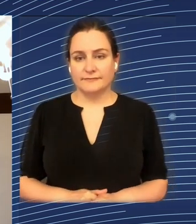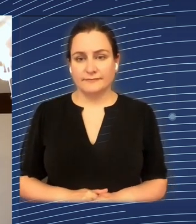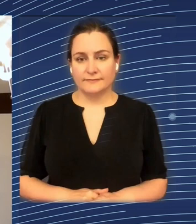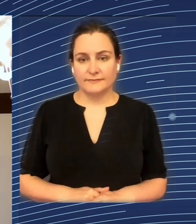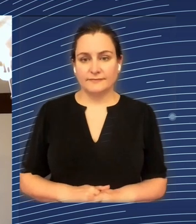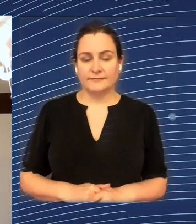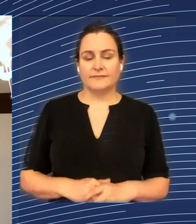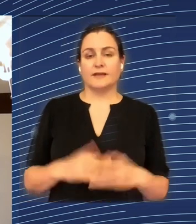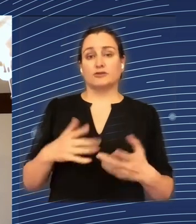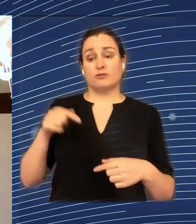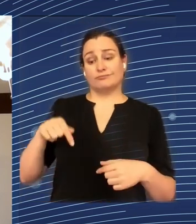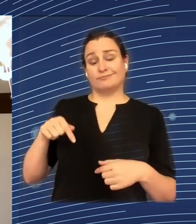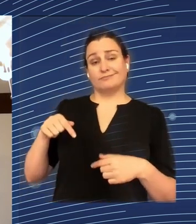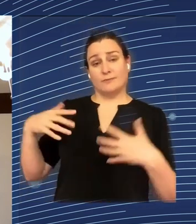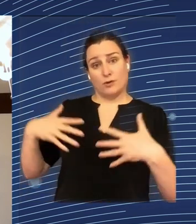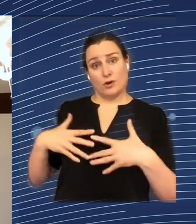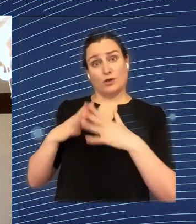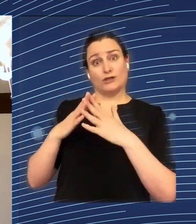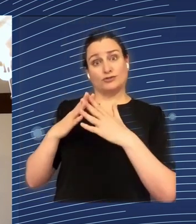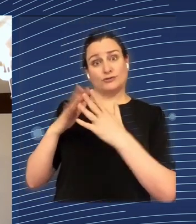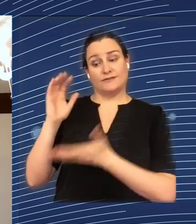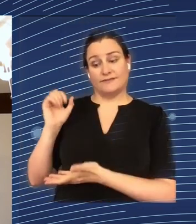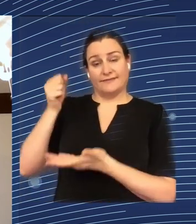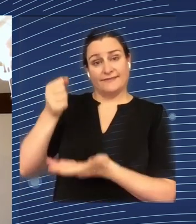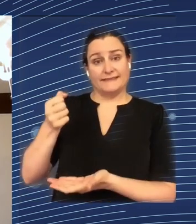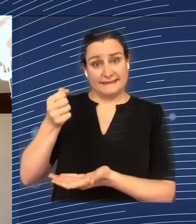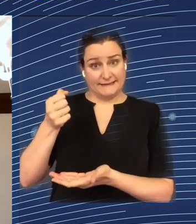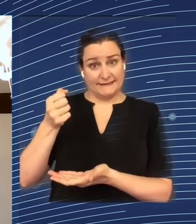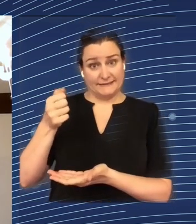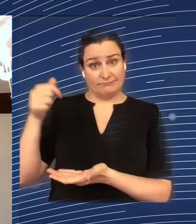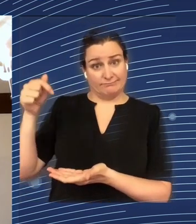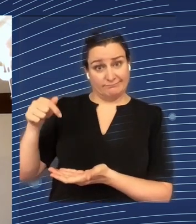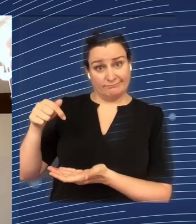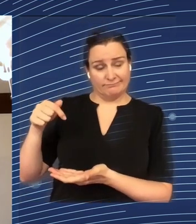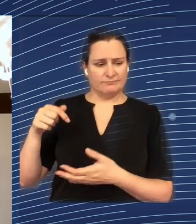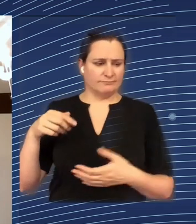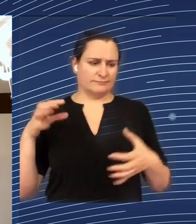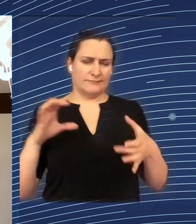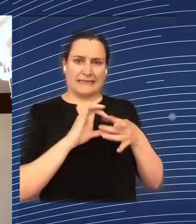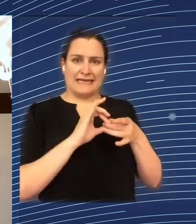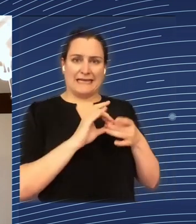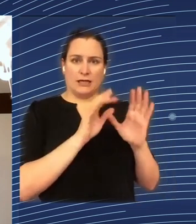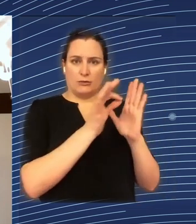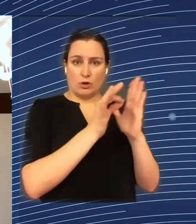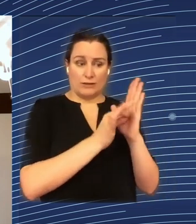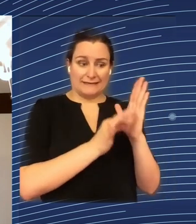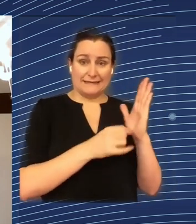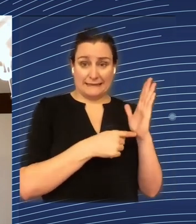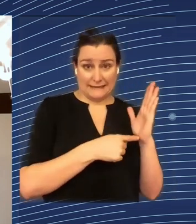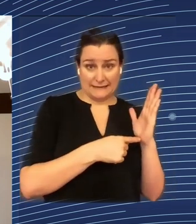stare ourselves to the point of blindness at particular policies, because I think the changes we are up against in the next decade,